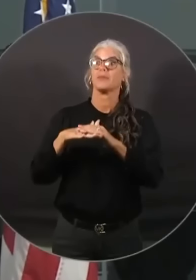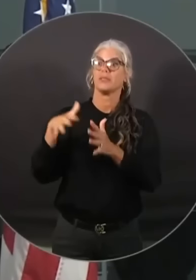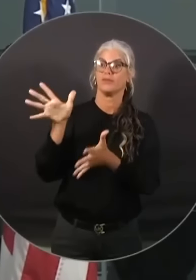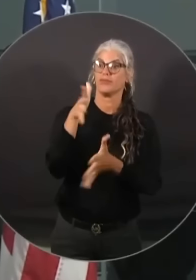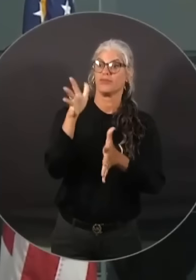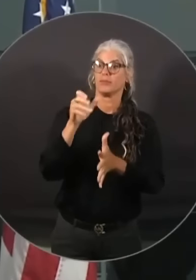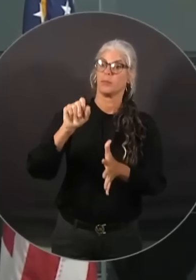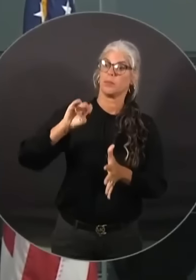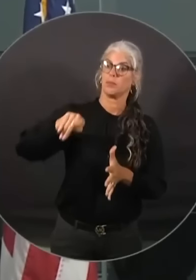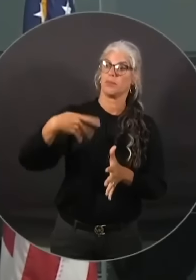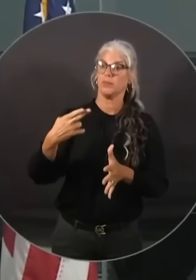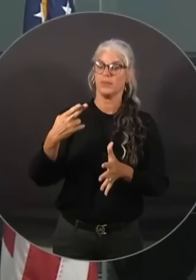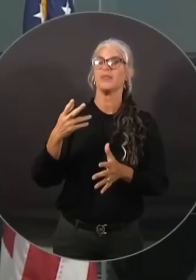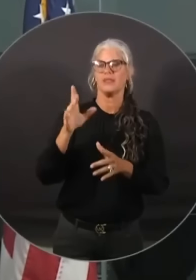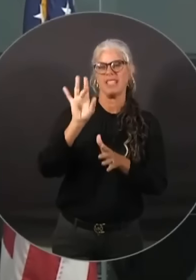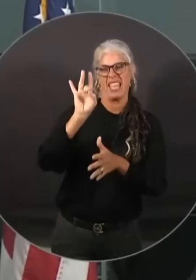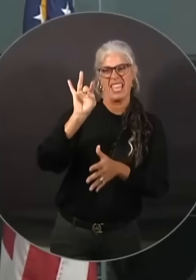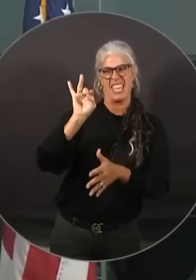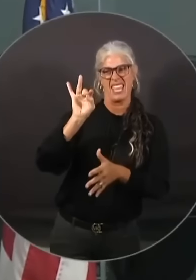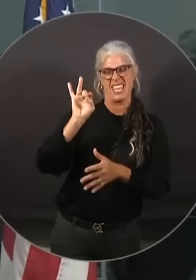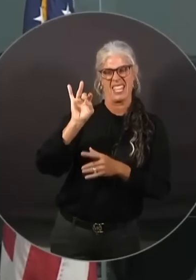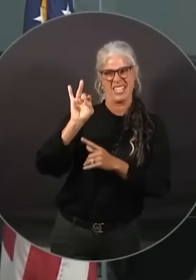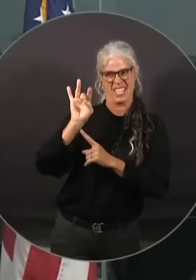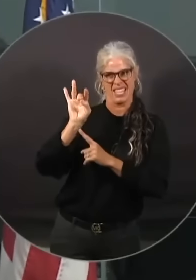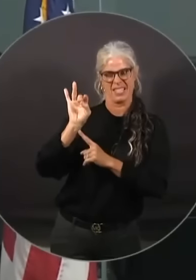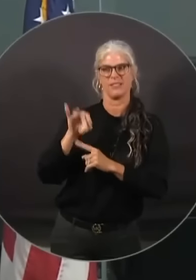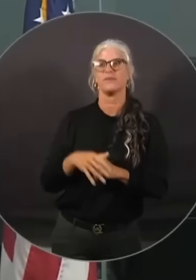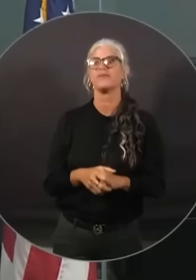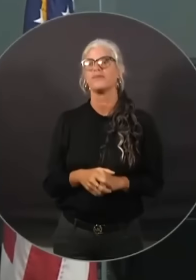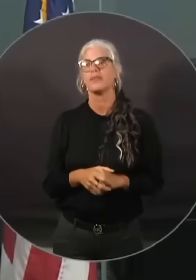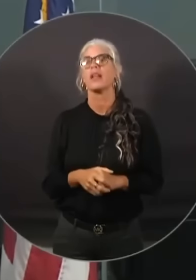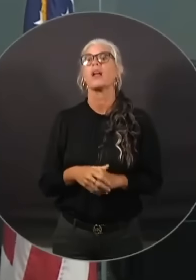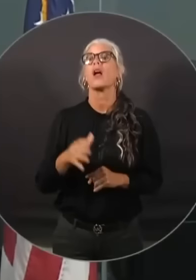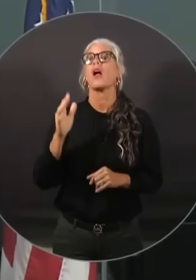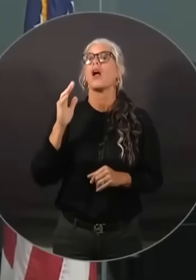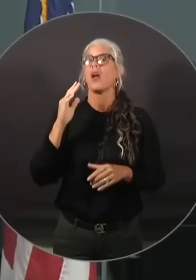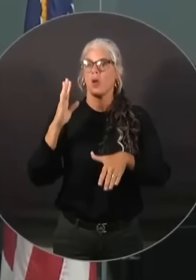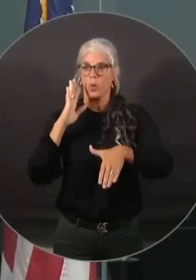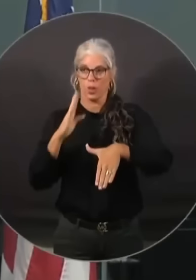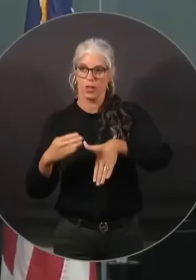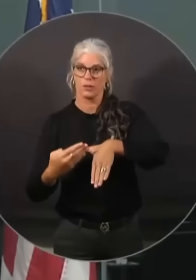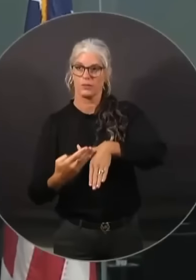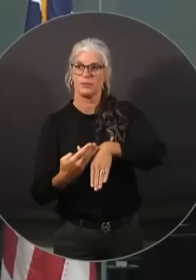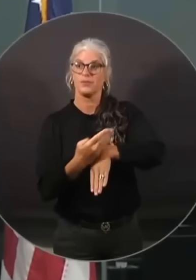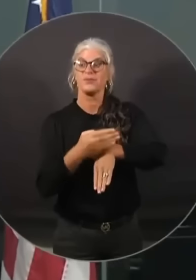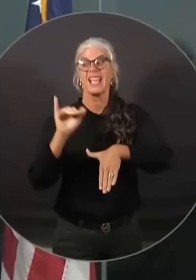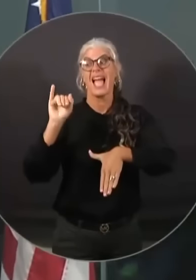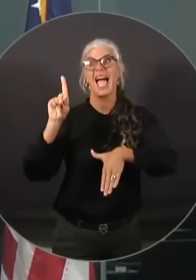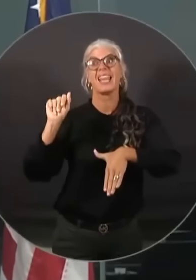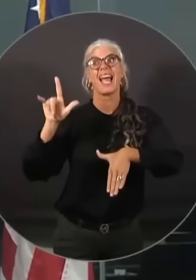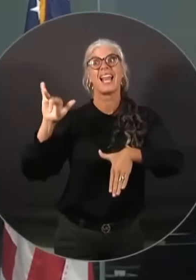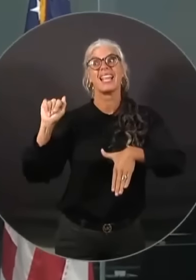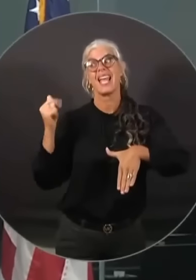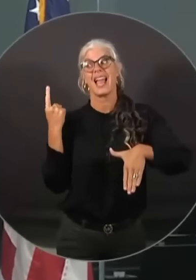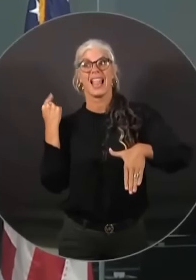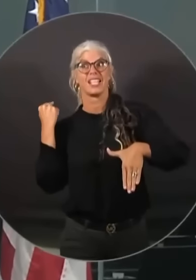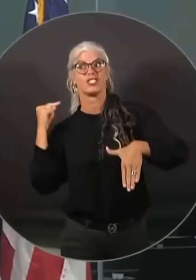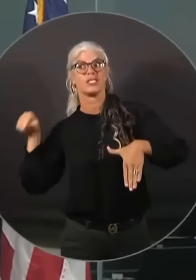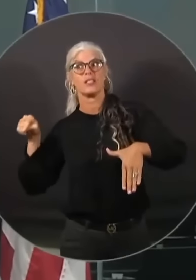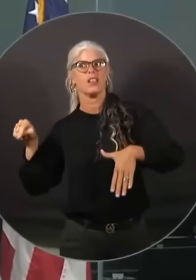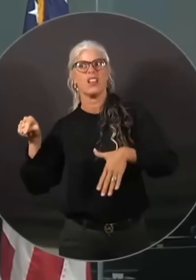with higher gusts throughout the storm area. To contrast that with Idalia, Idalia reached close to